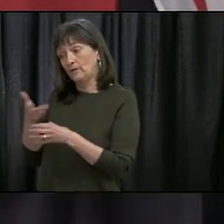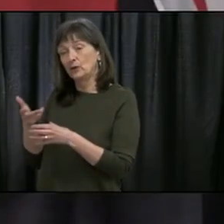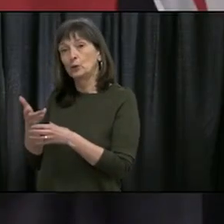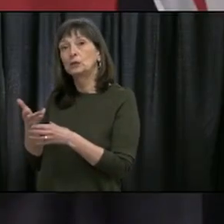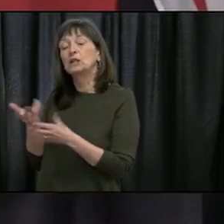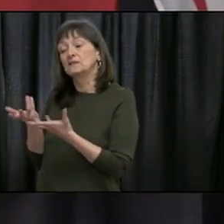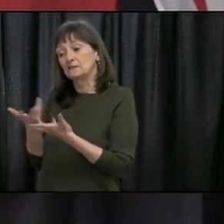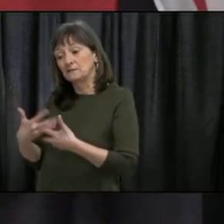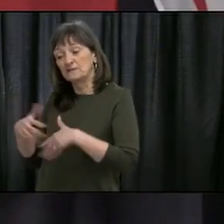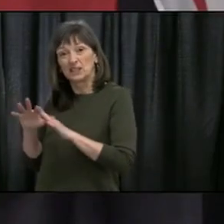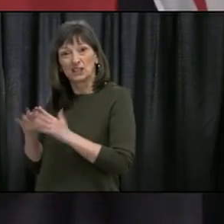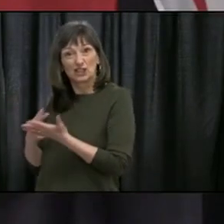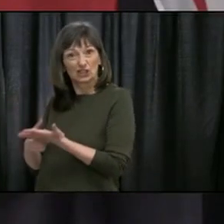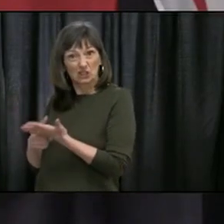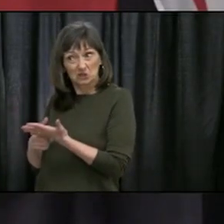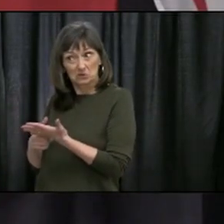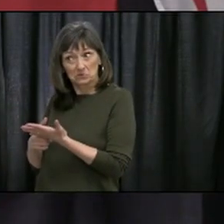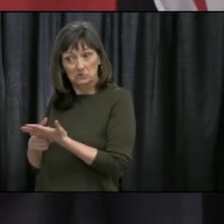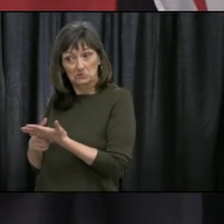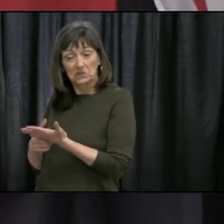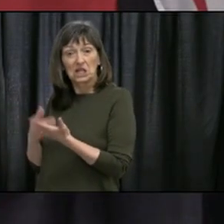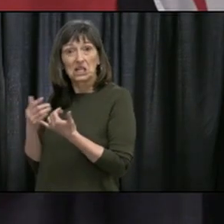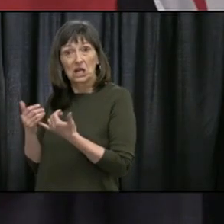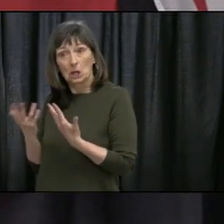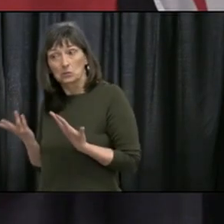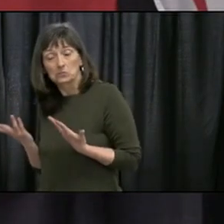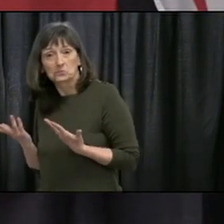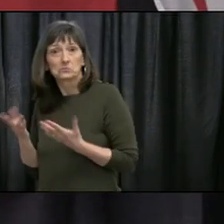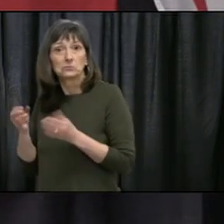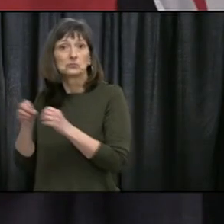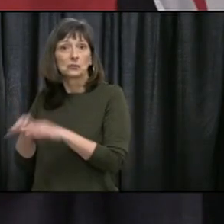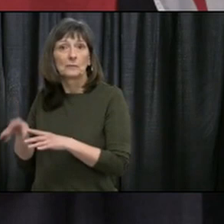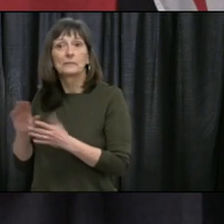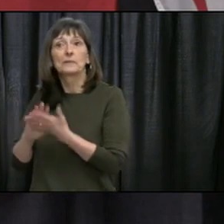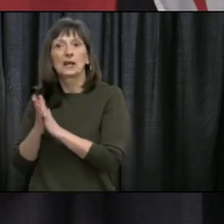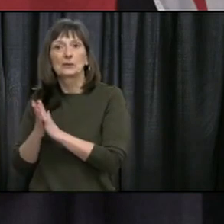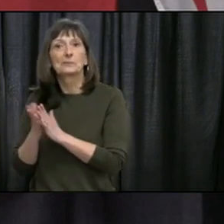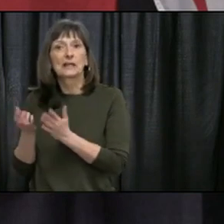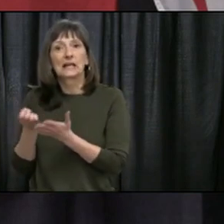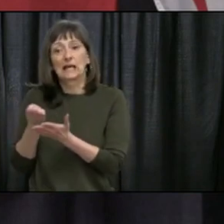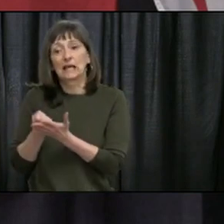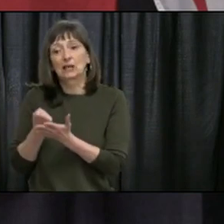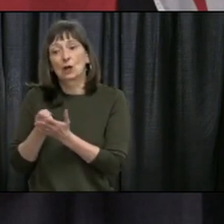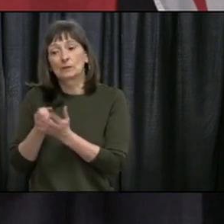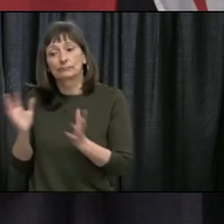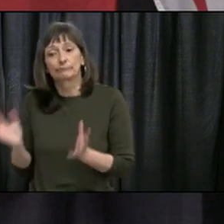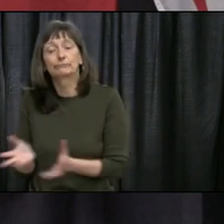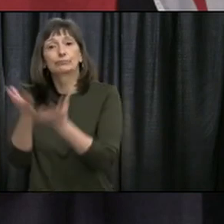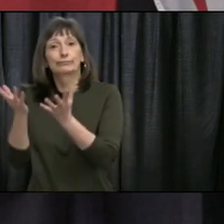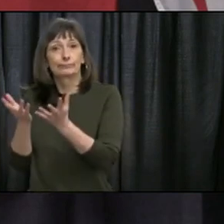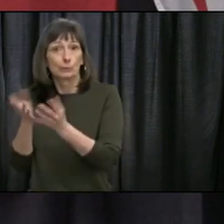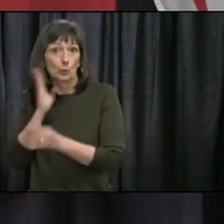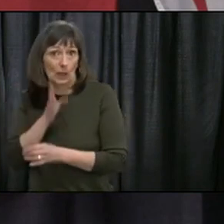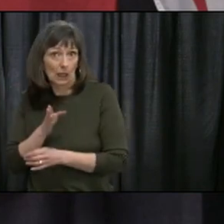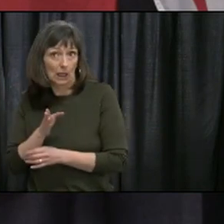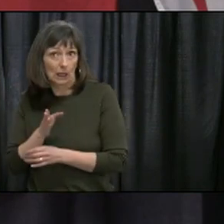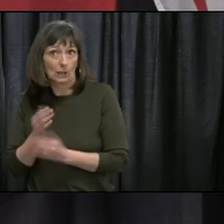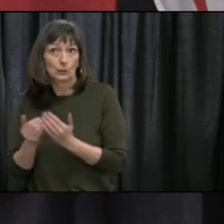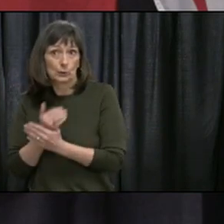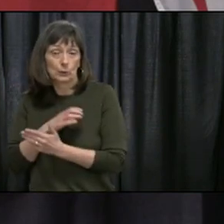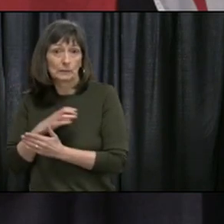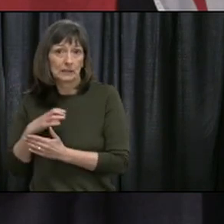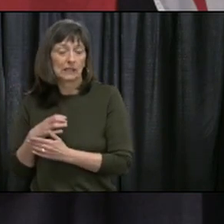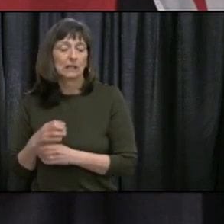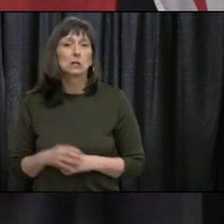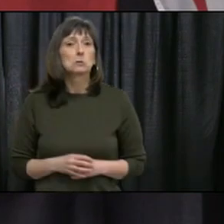Well, that's not the way I feel. I think we've had some real good discussions on the public health all-party committee. And, you know, the